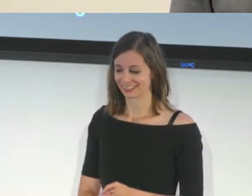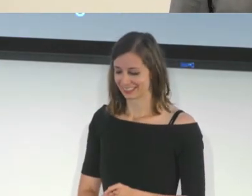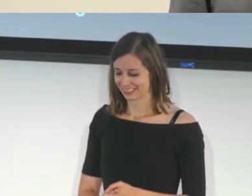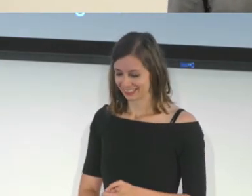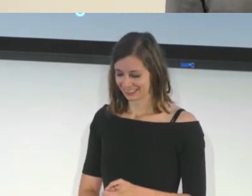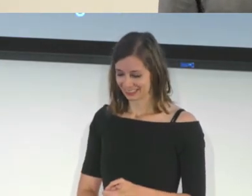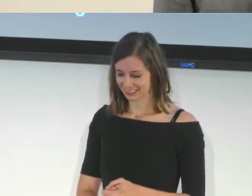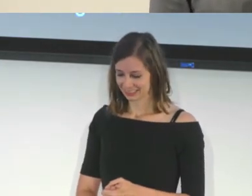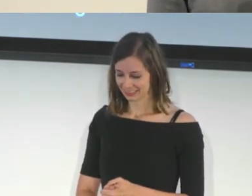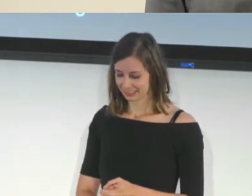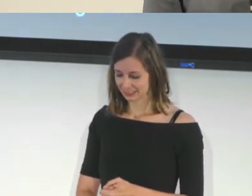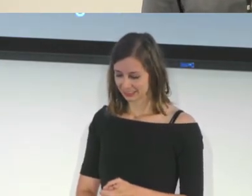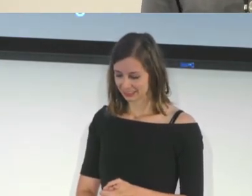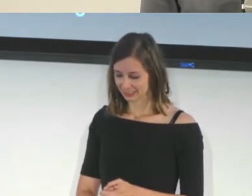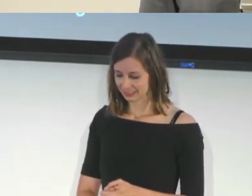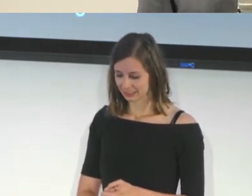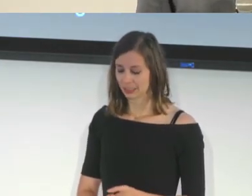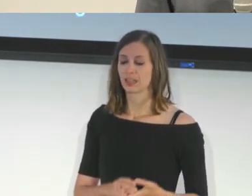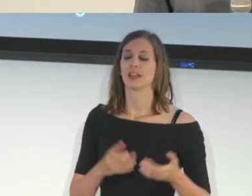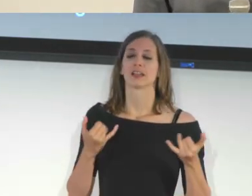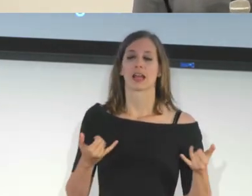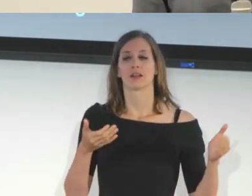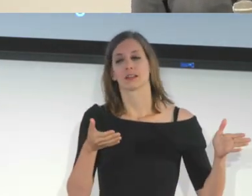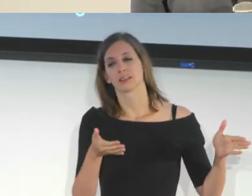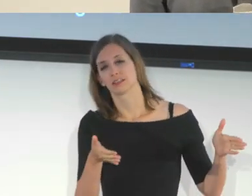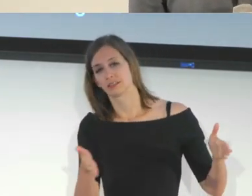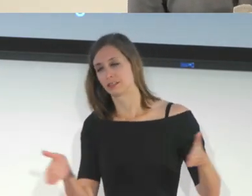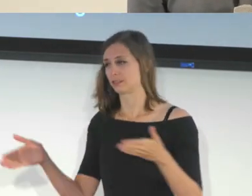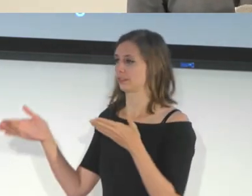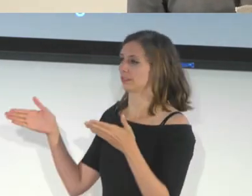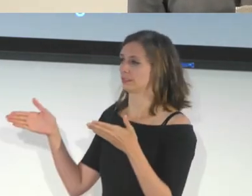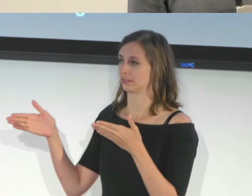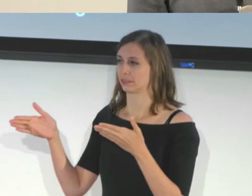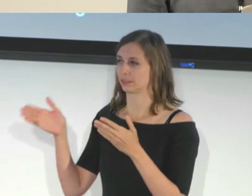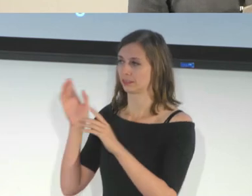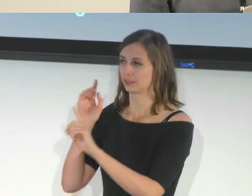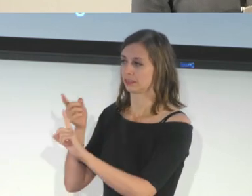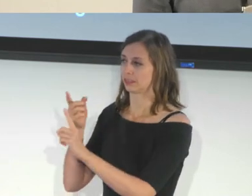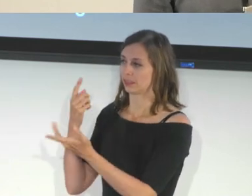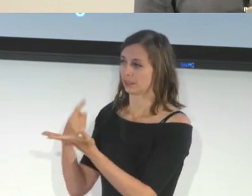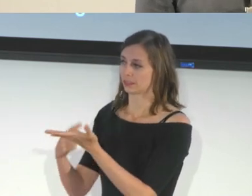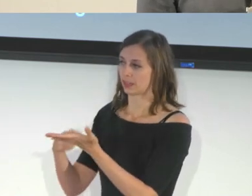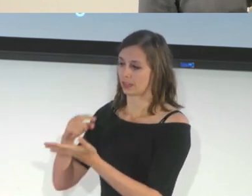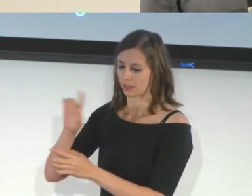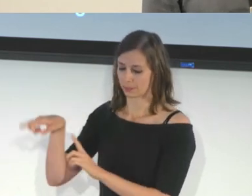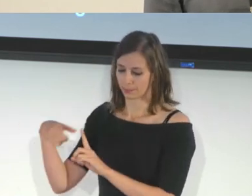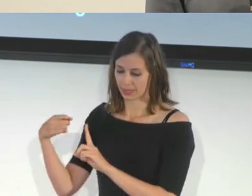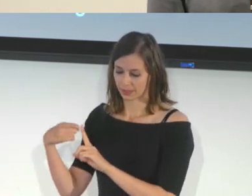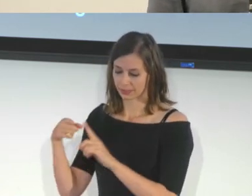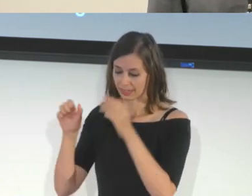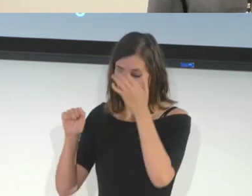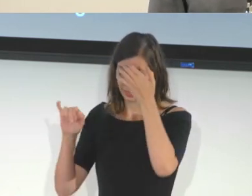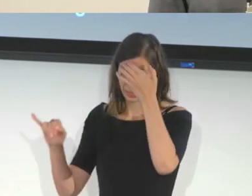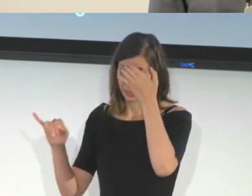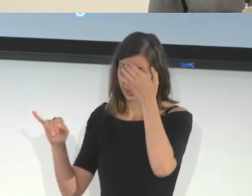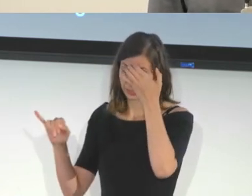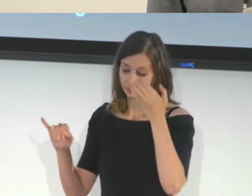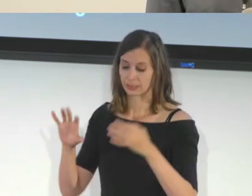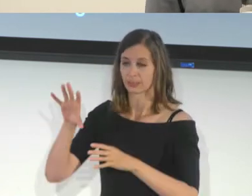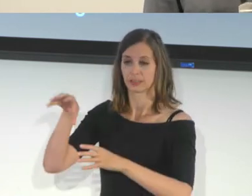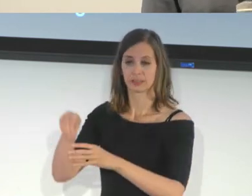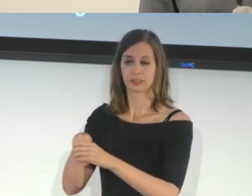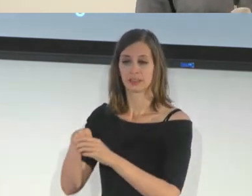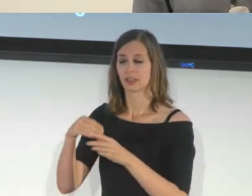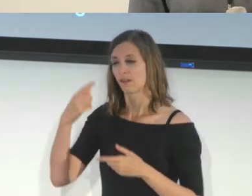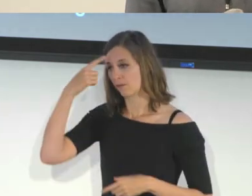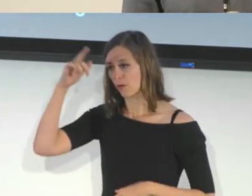There we go. So yeah, we wanted to shift gears a little bit to talk a little bit about how AI has been incorporated into